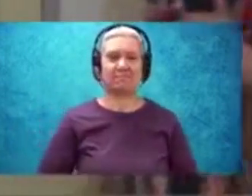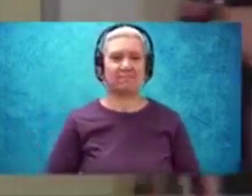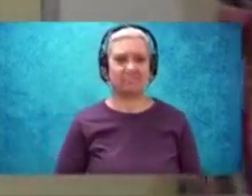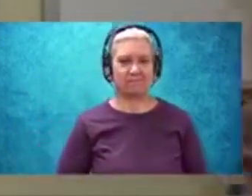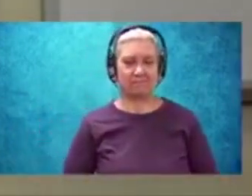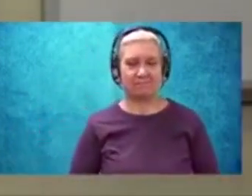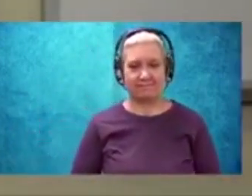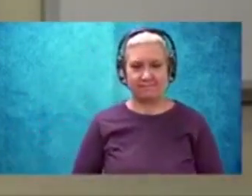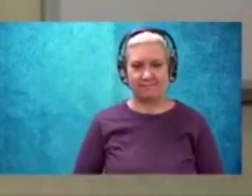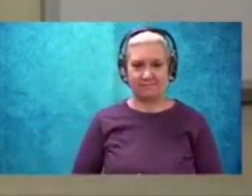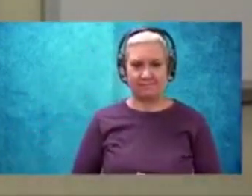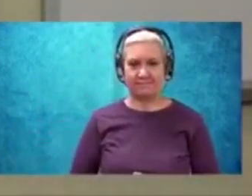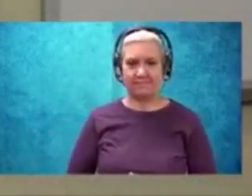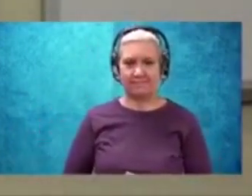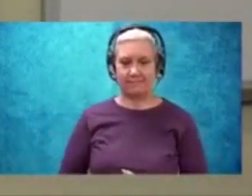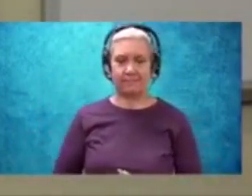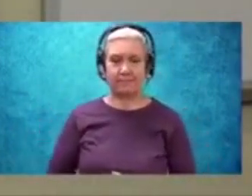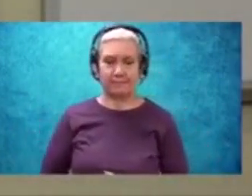Okay.